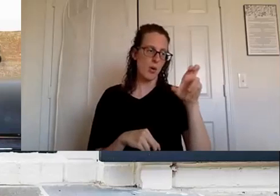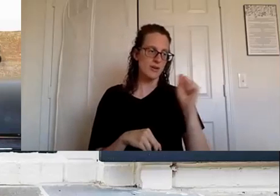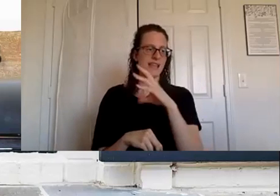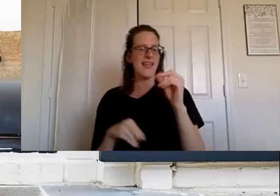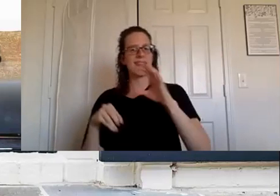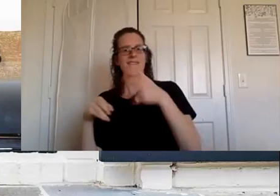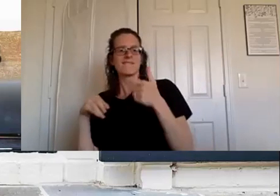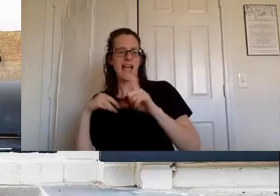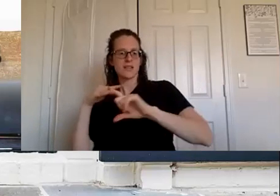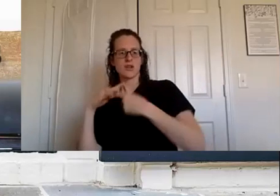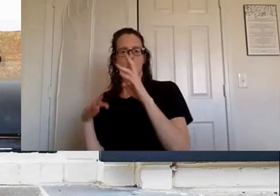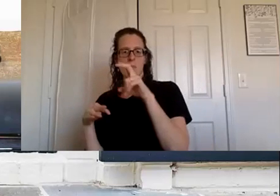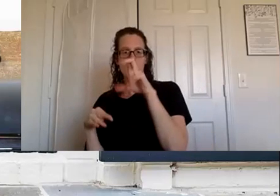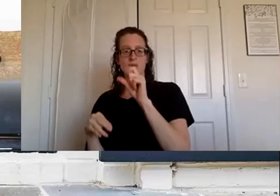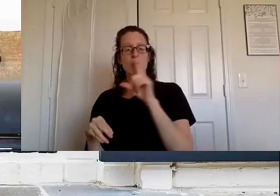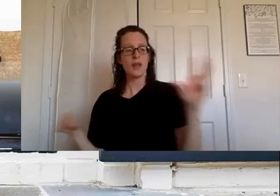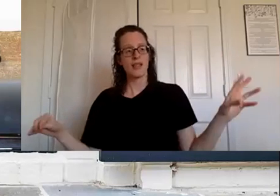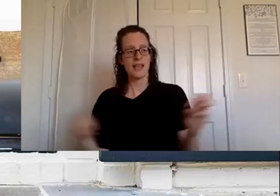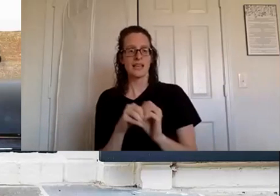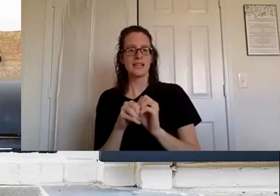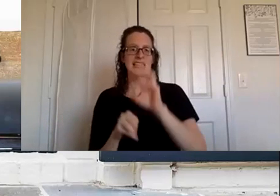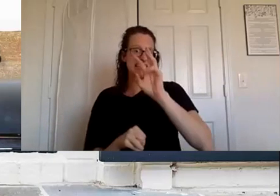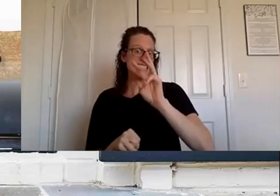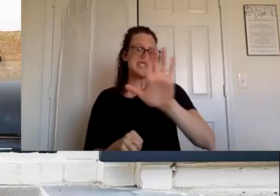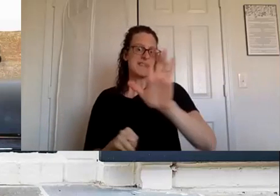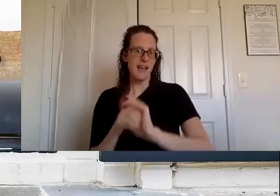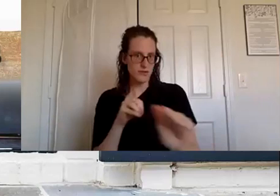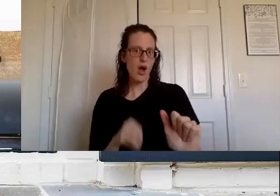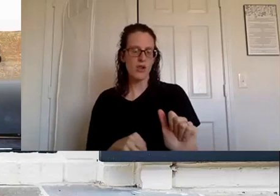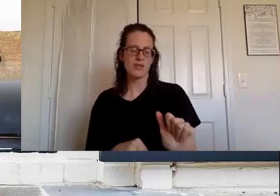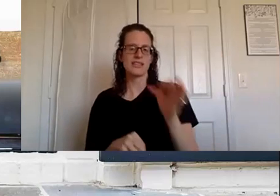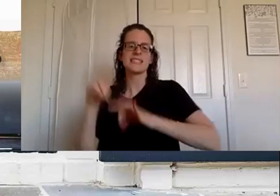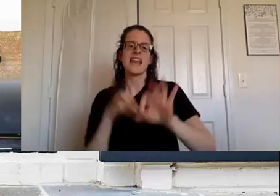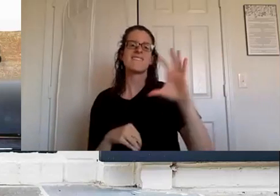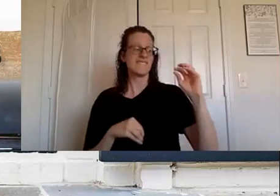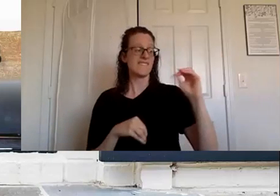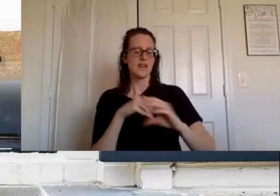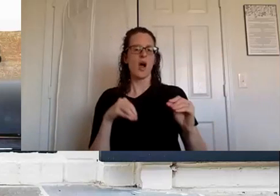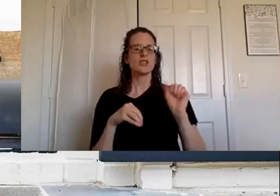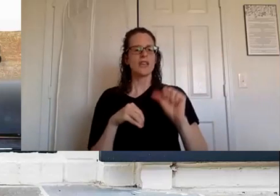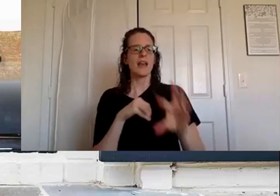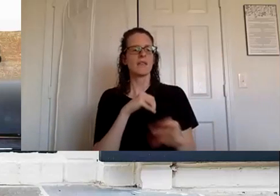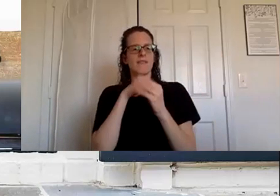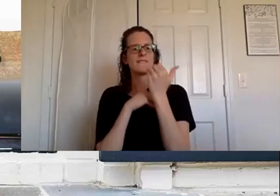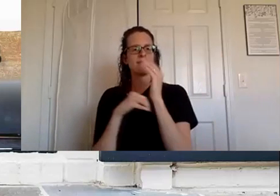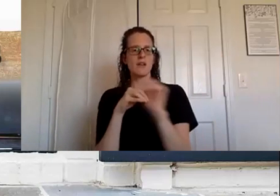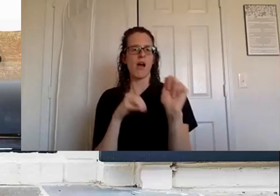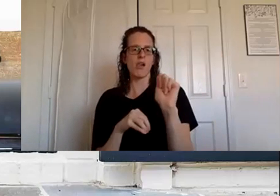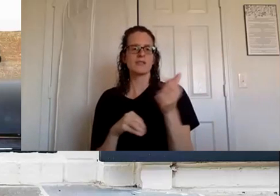bonus so you can actually get 65 instead of just 50 um so you